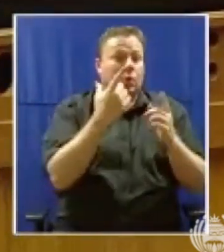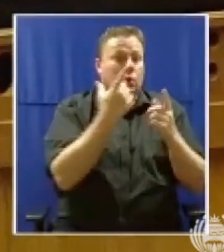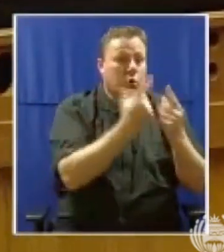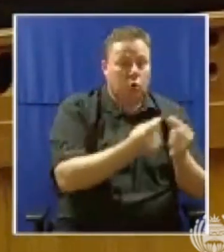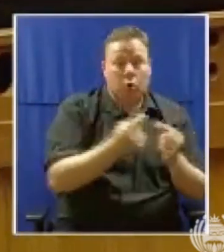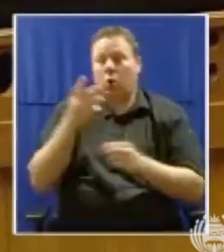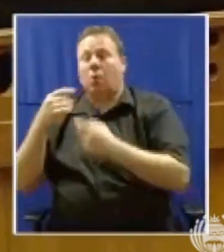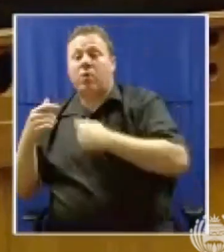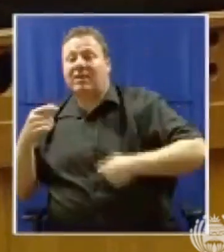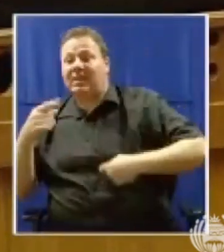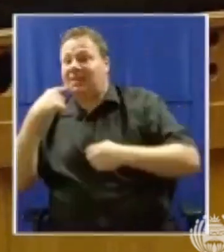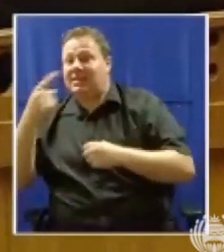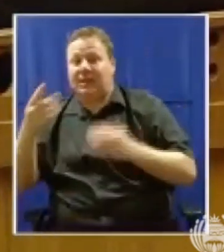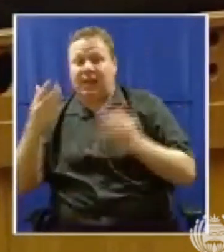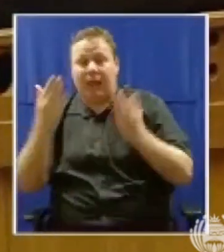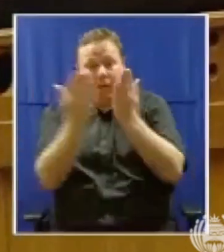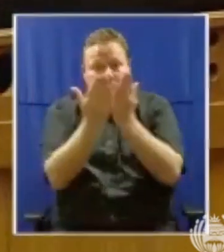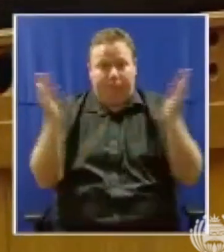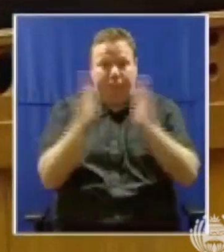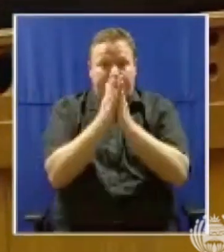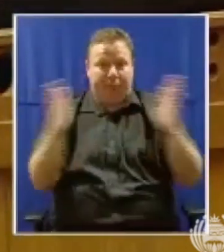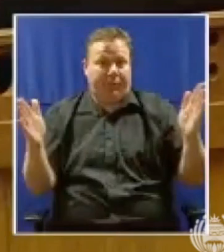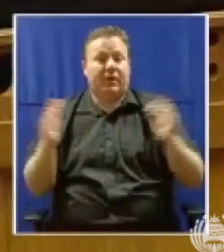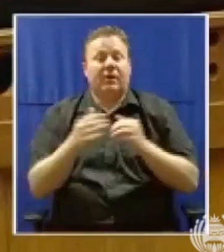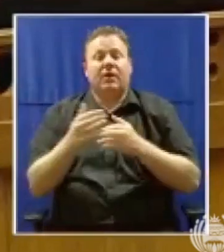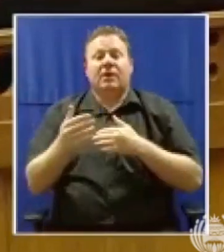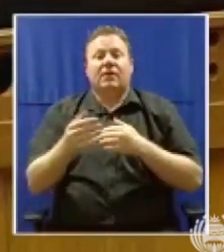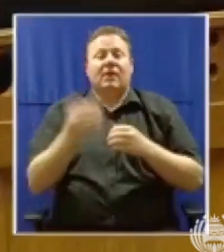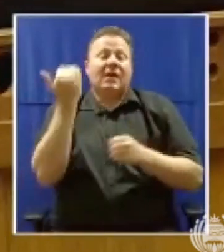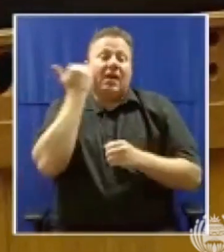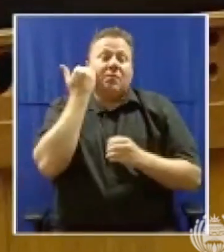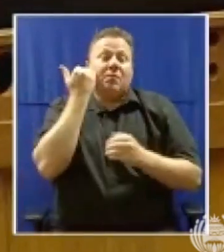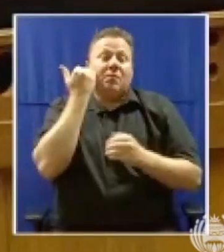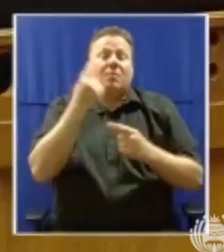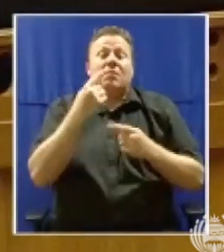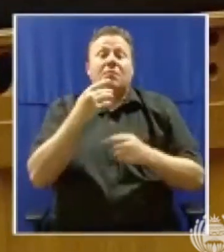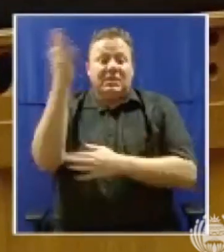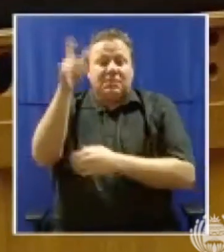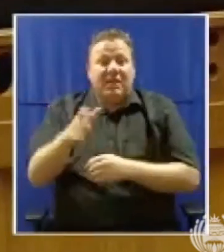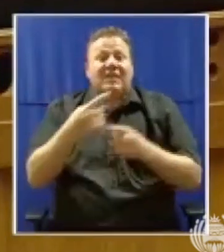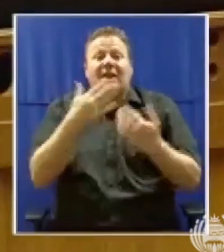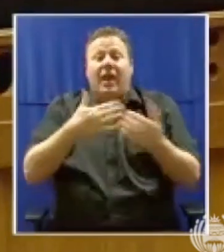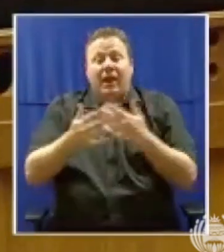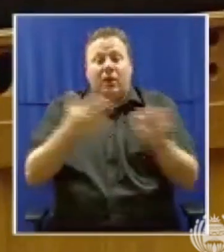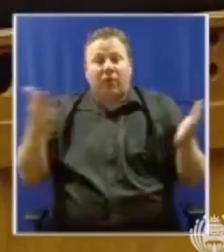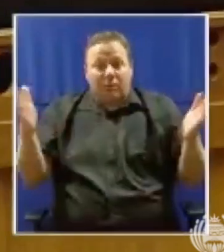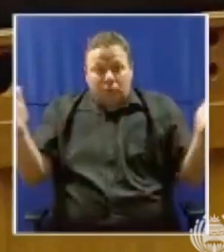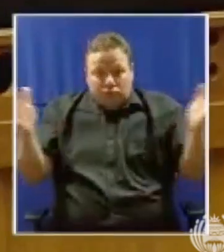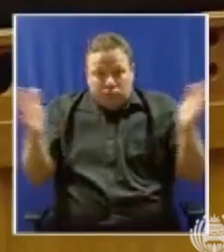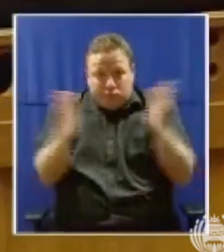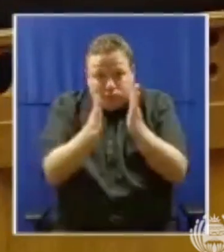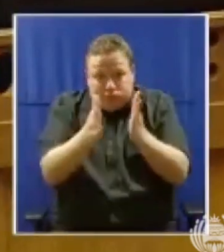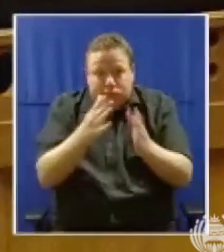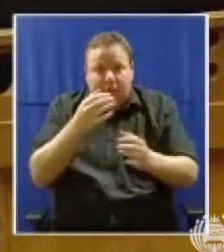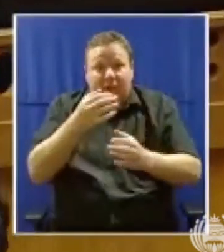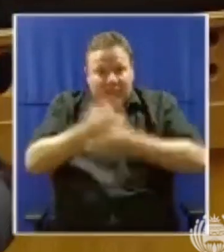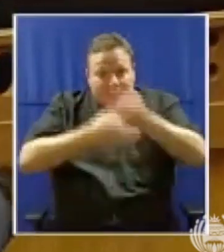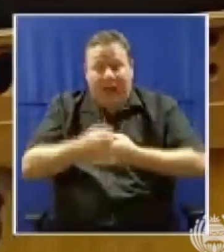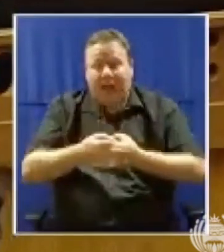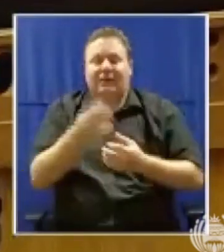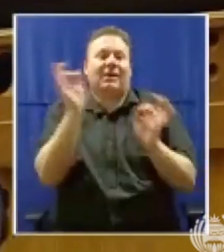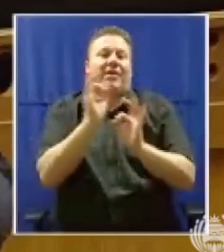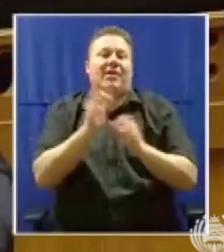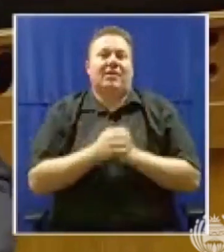wasn't addressed today, not by any of the government speakers. In fact, we've gone back and we've tracked